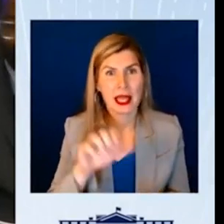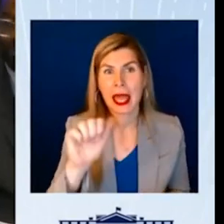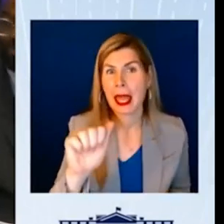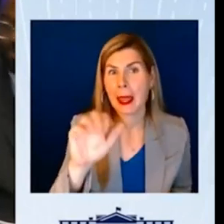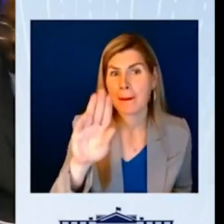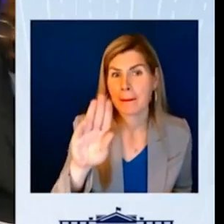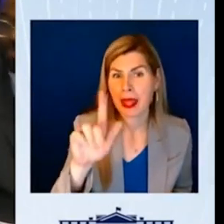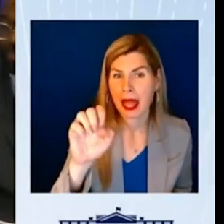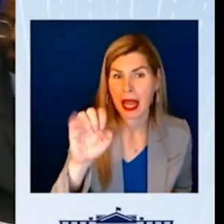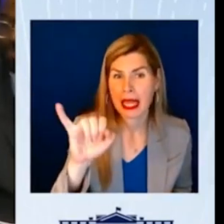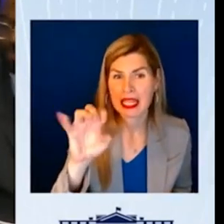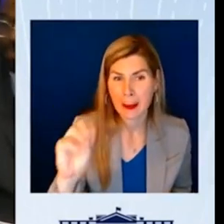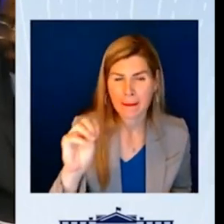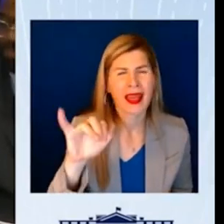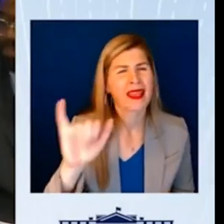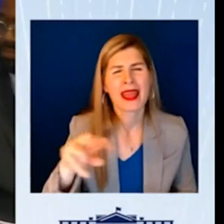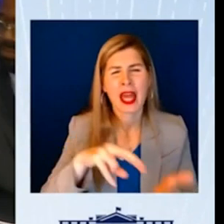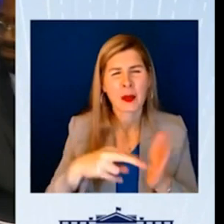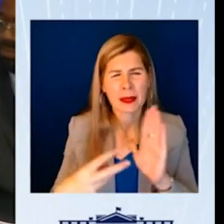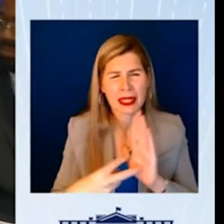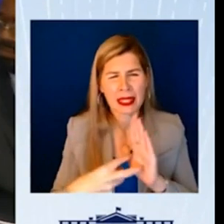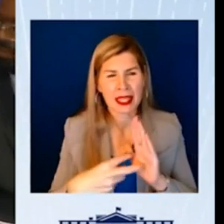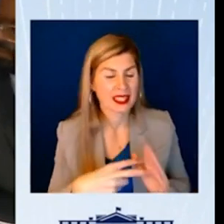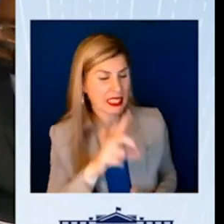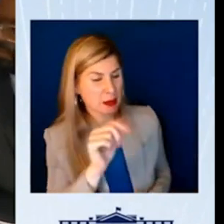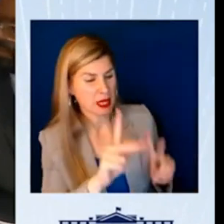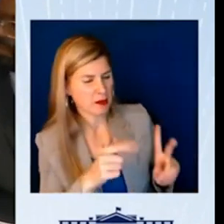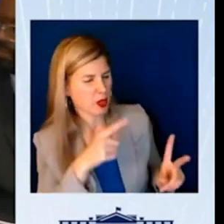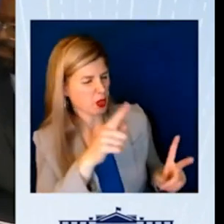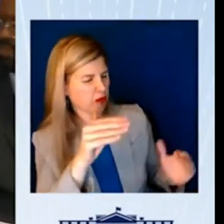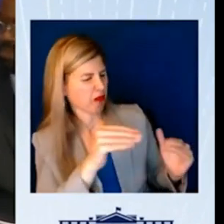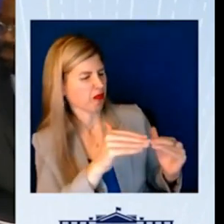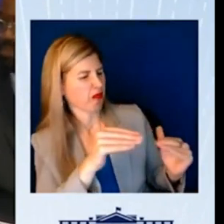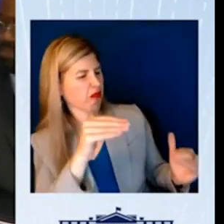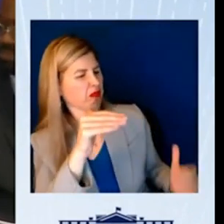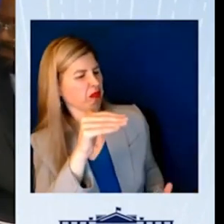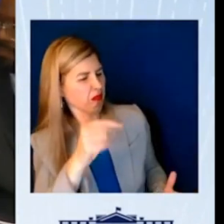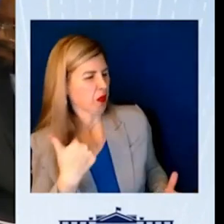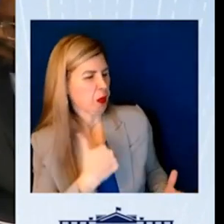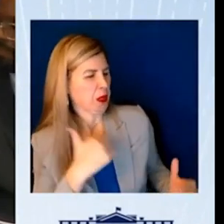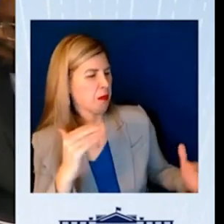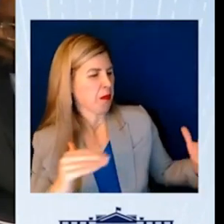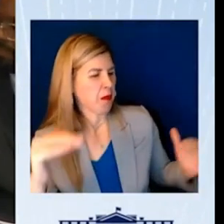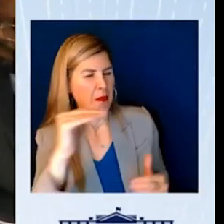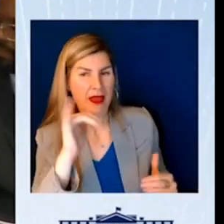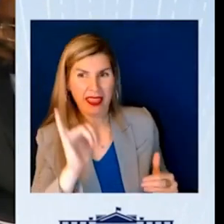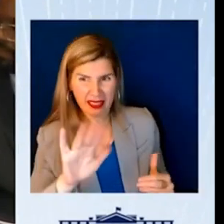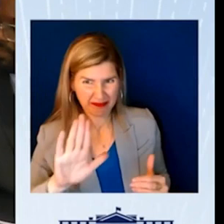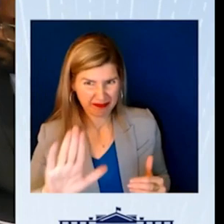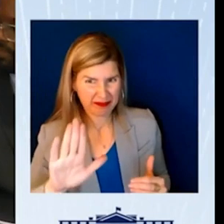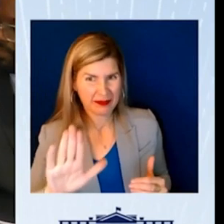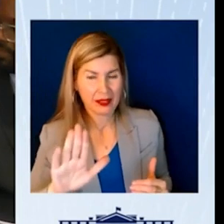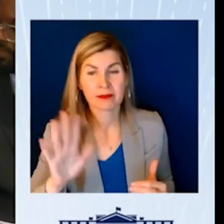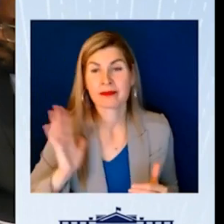Ableism is the system of beliefs that treat disabled people as inferior to non-disabled people. When I arrived in